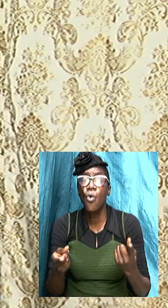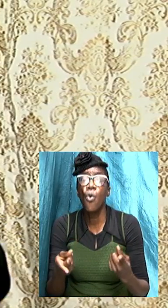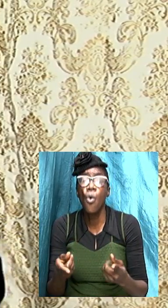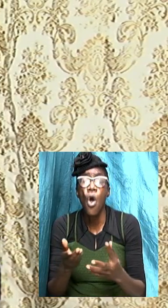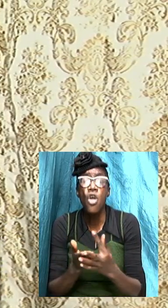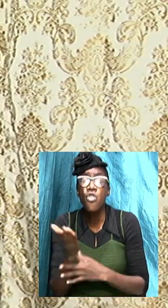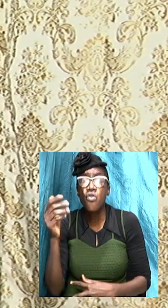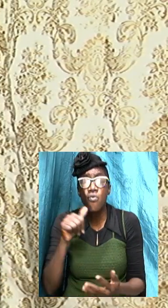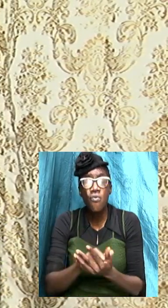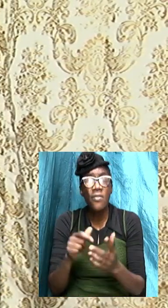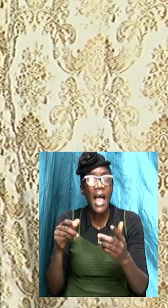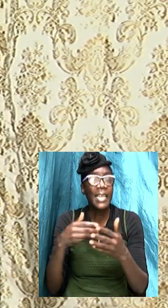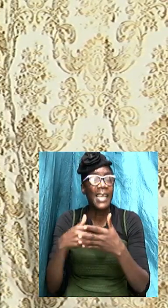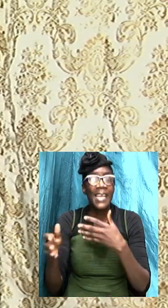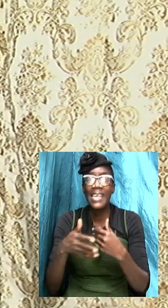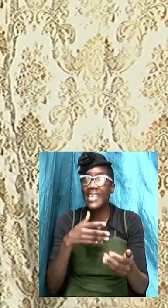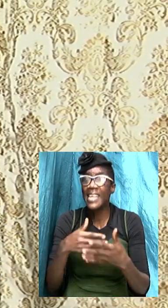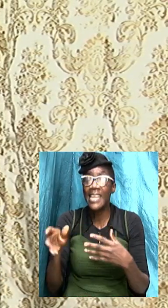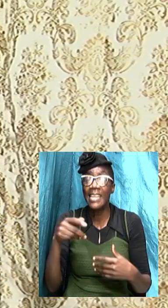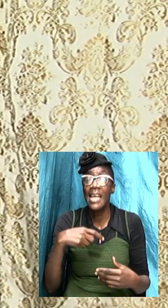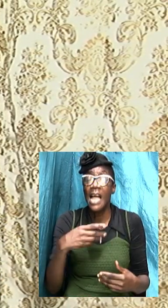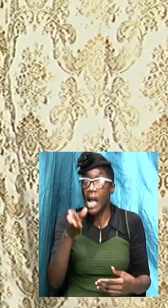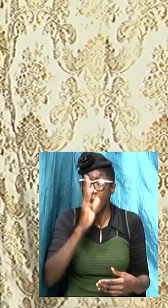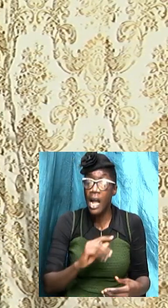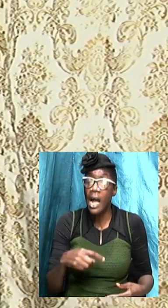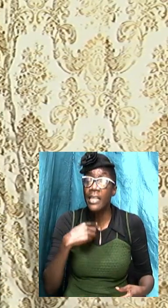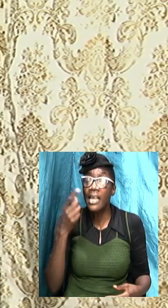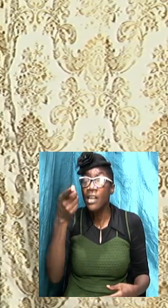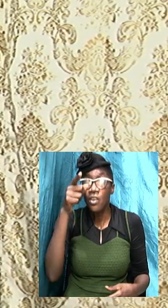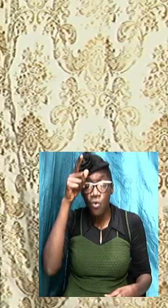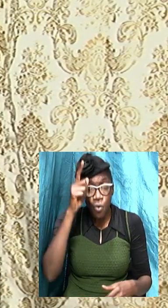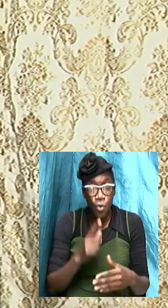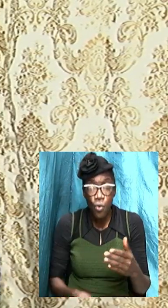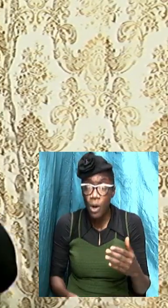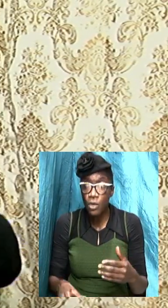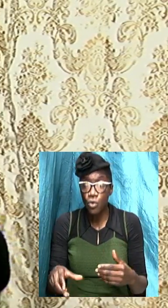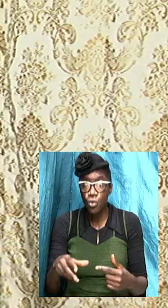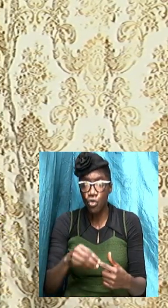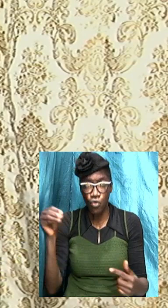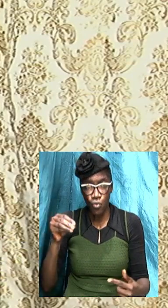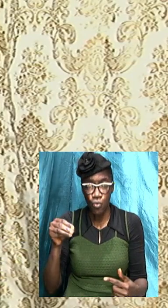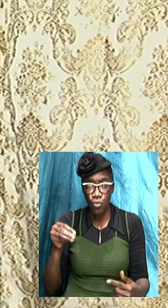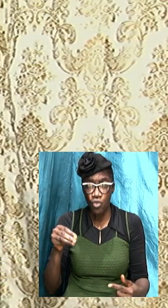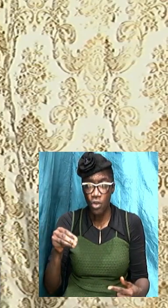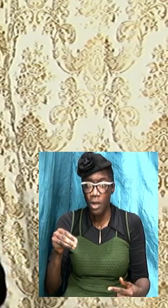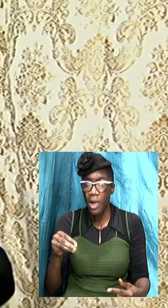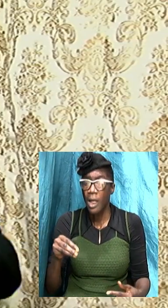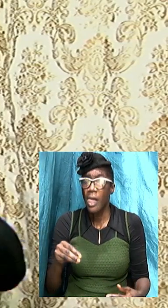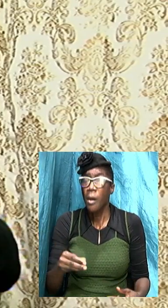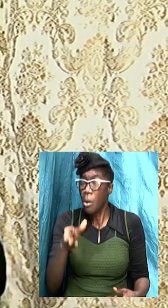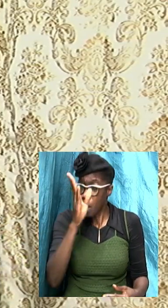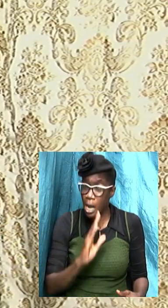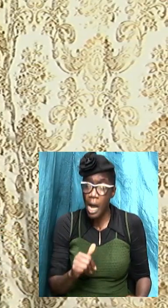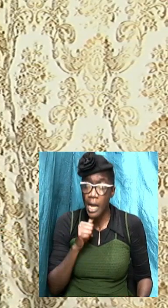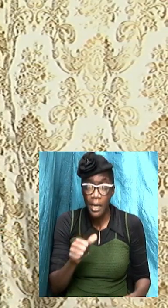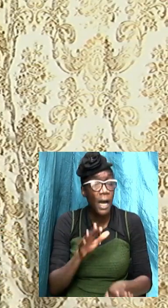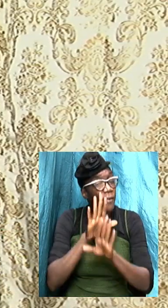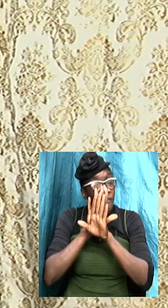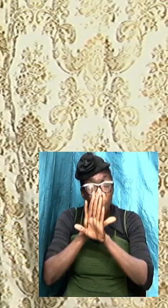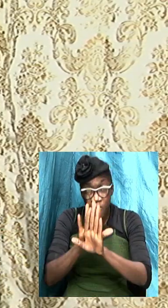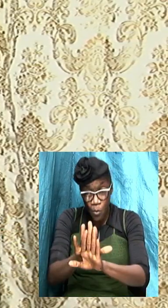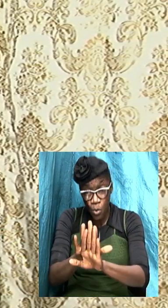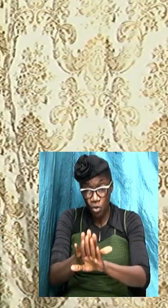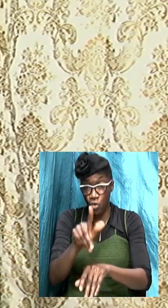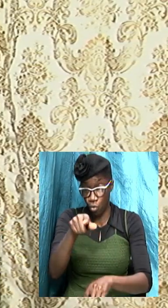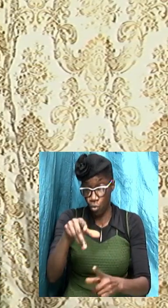that is the gate he tells you what to choose but God will not cause you to choose that he will not force you to choose